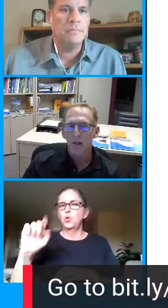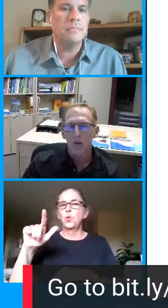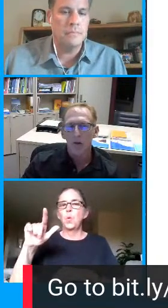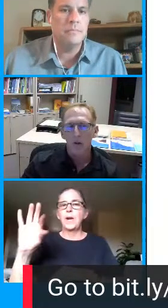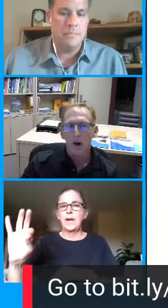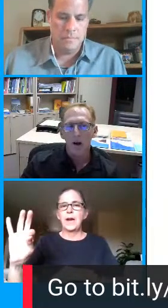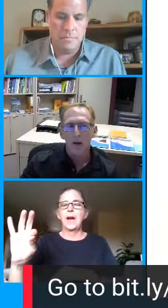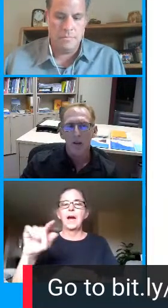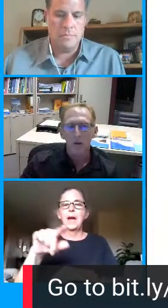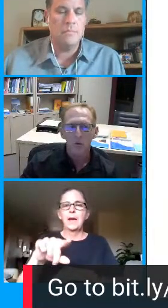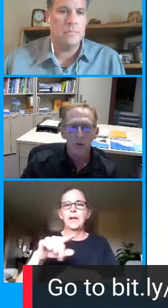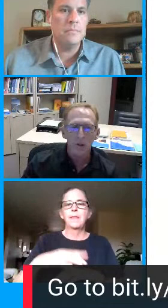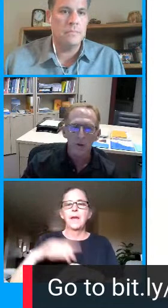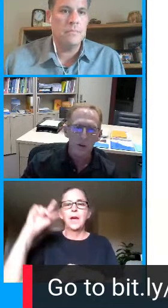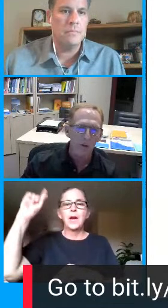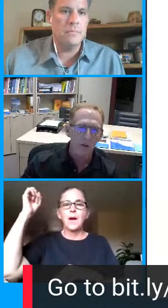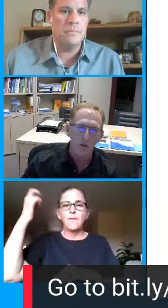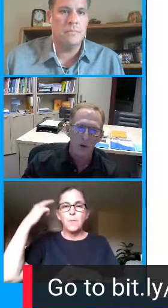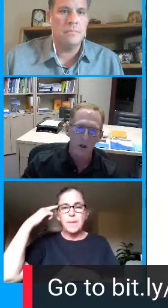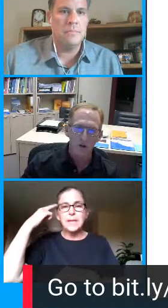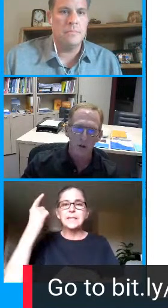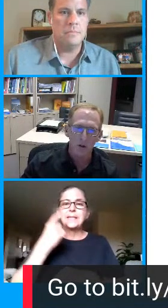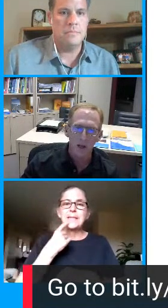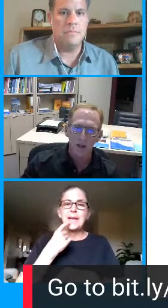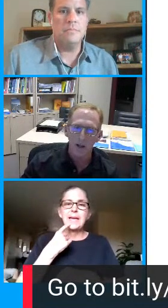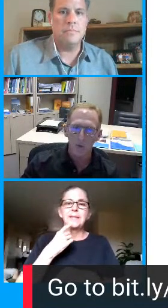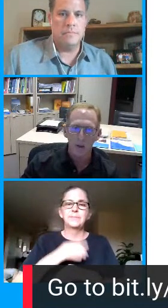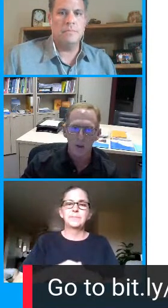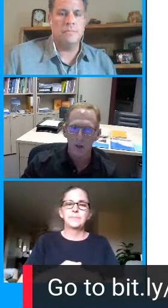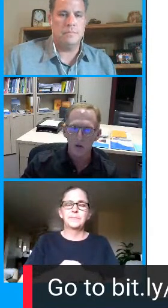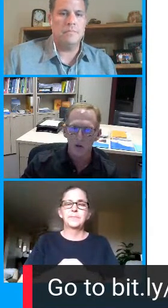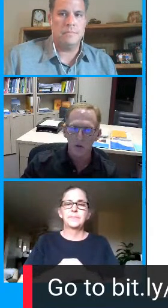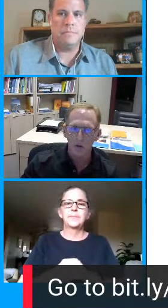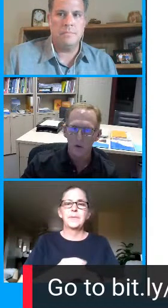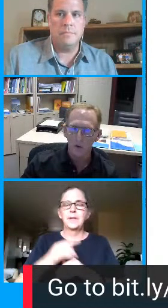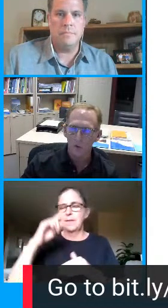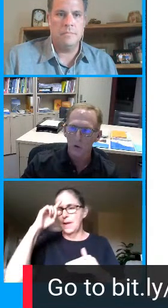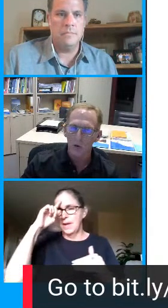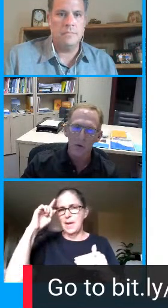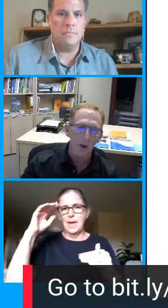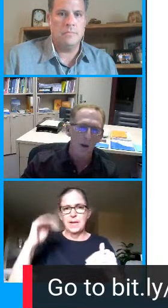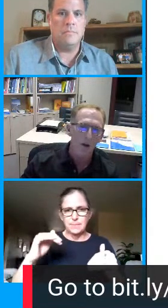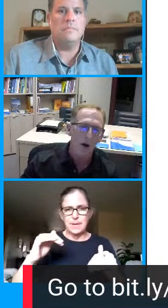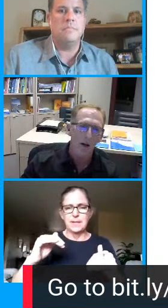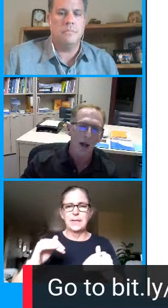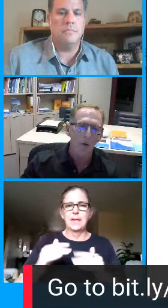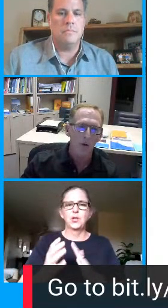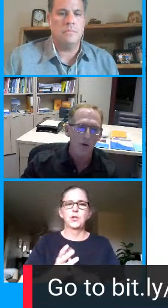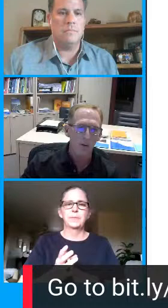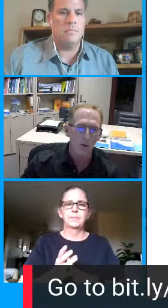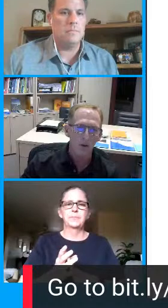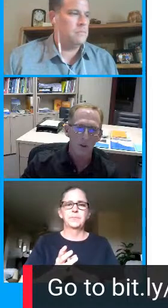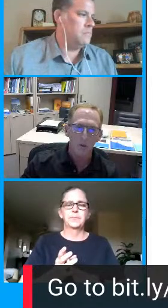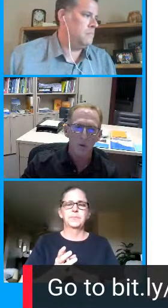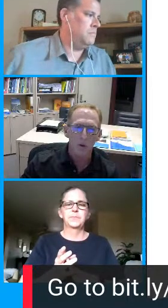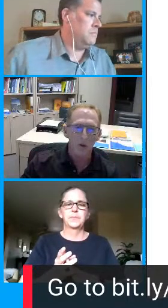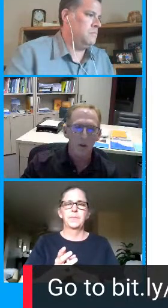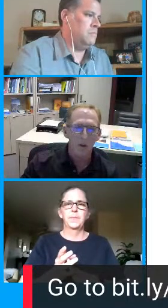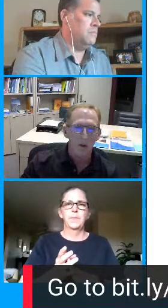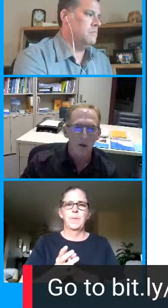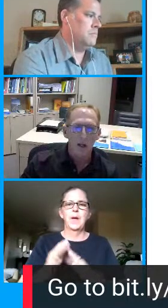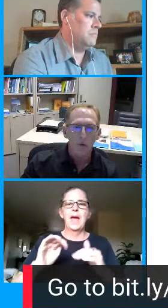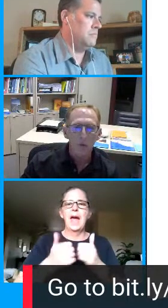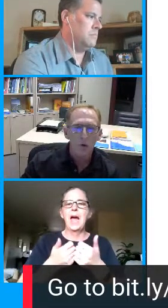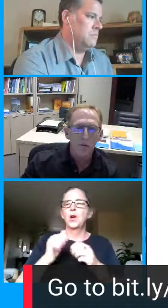98 into law and this really set the structure and expectations for schools on how distance learning will